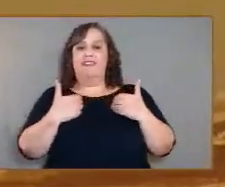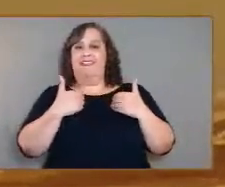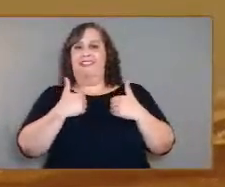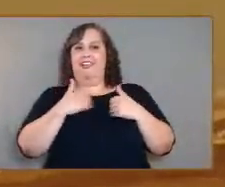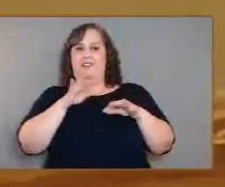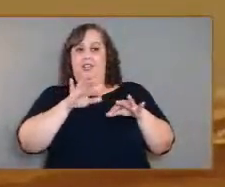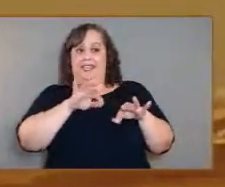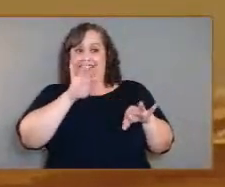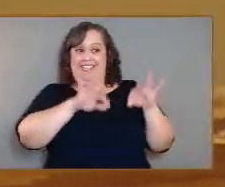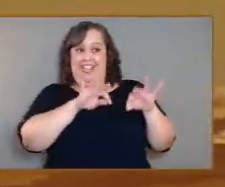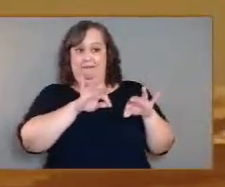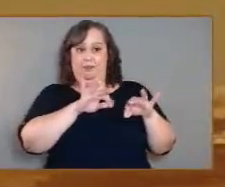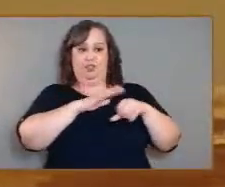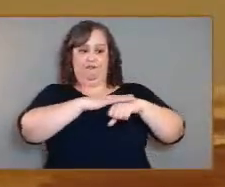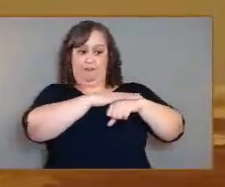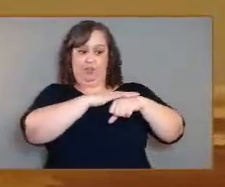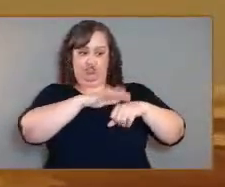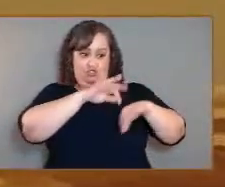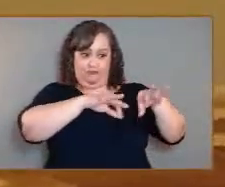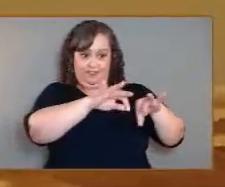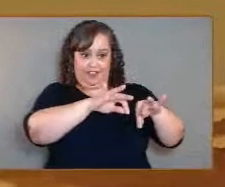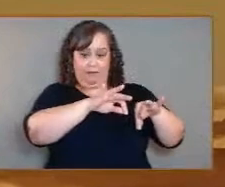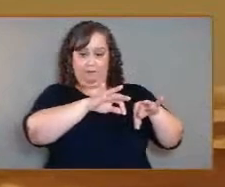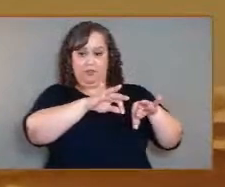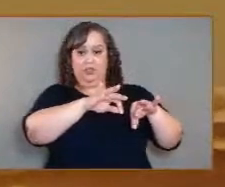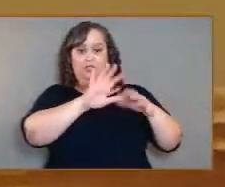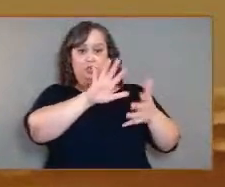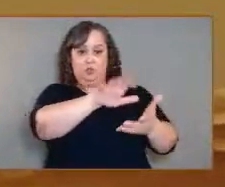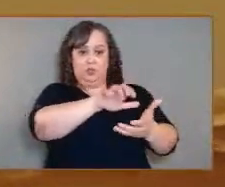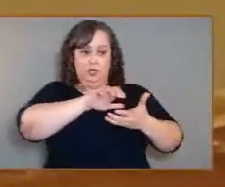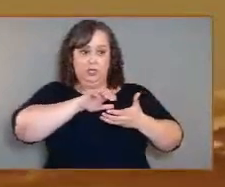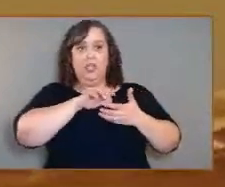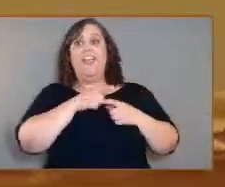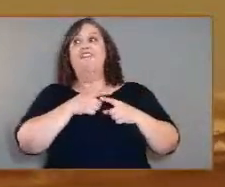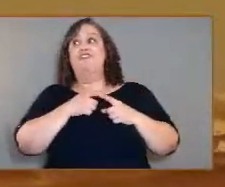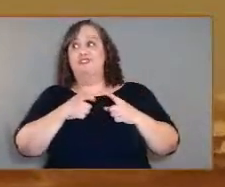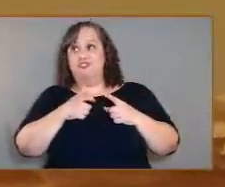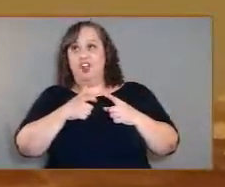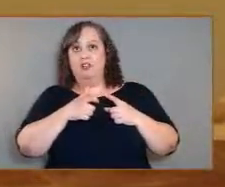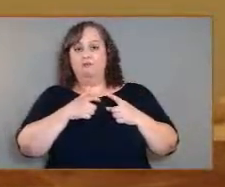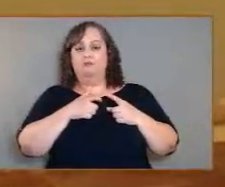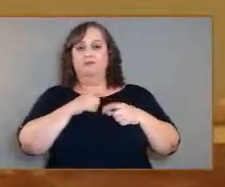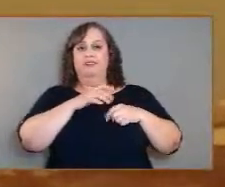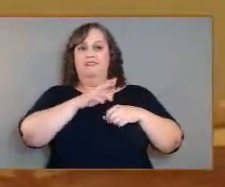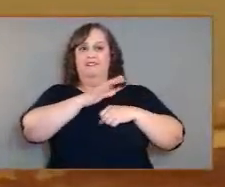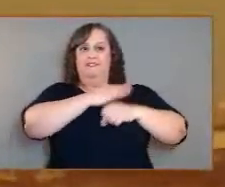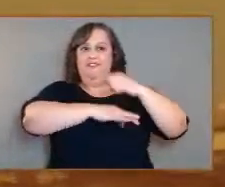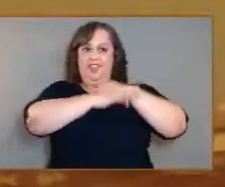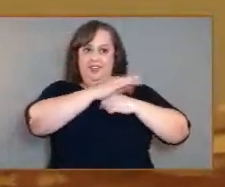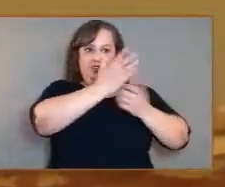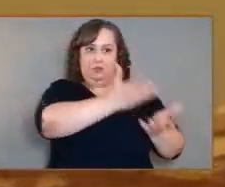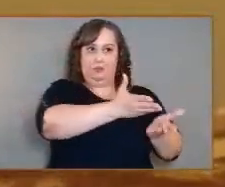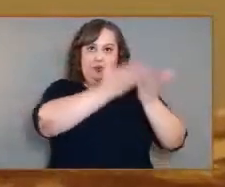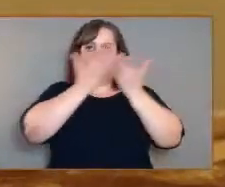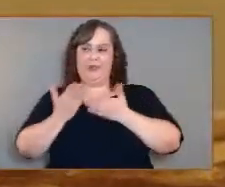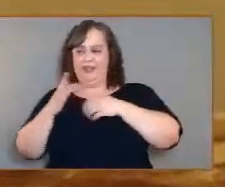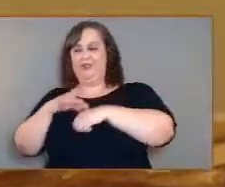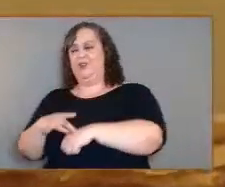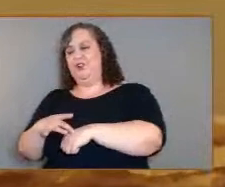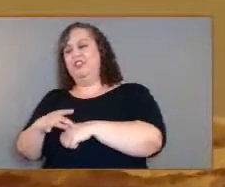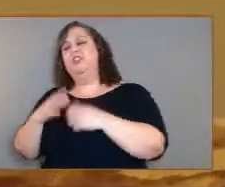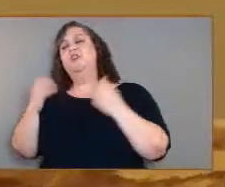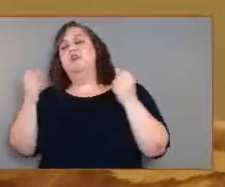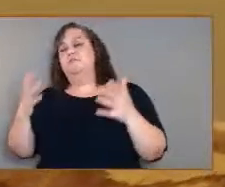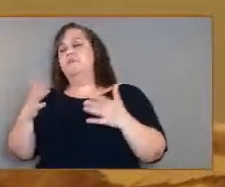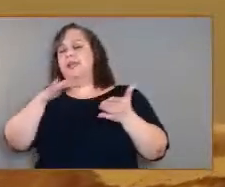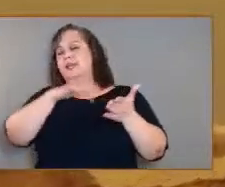that sample to actually Earth is getting it off of the surface of Venus. So there are a lot of studies underway to begin